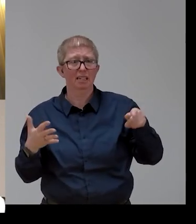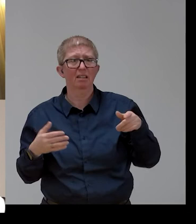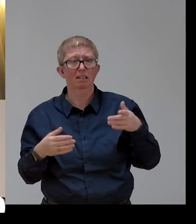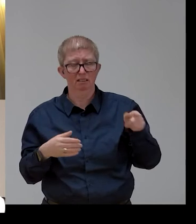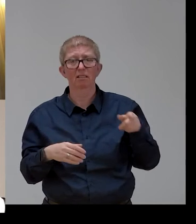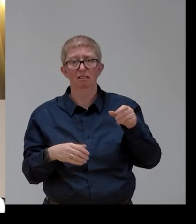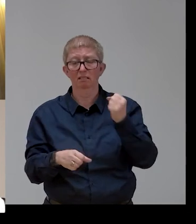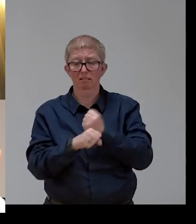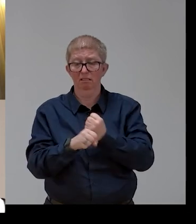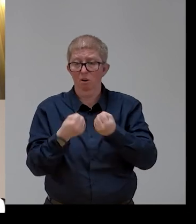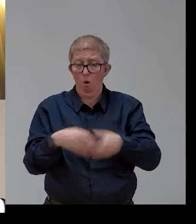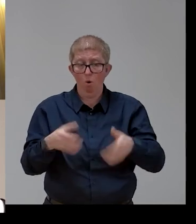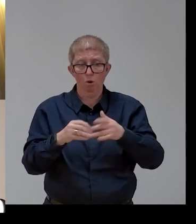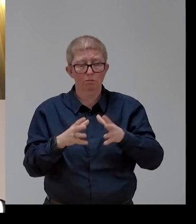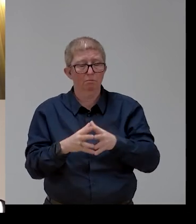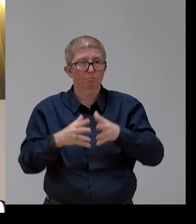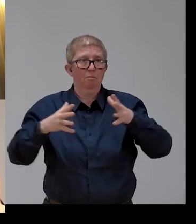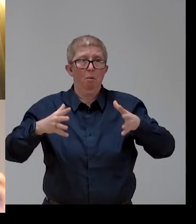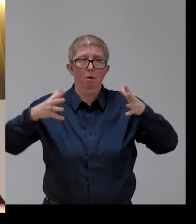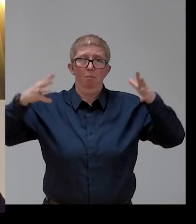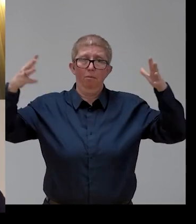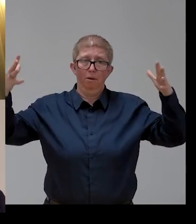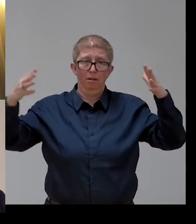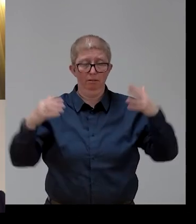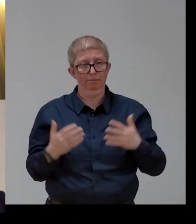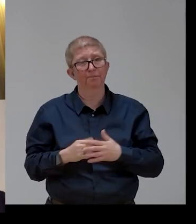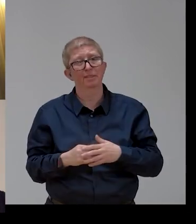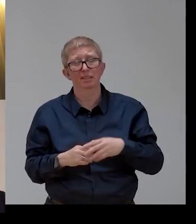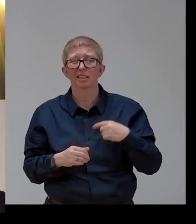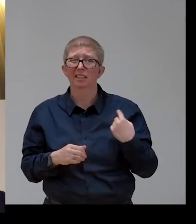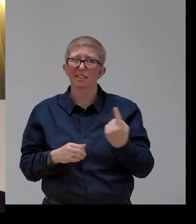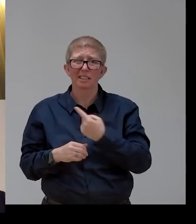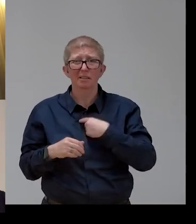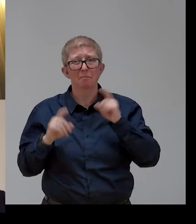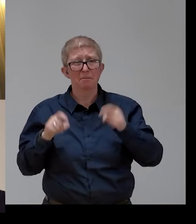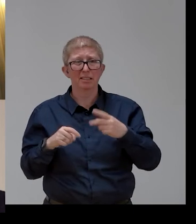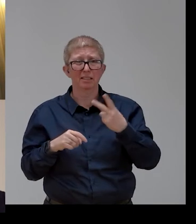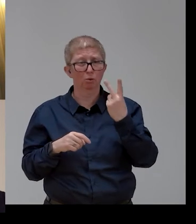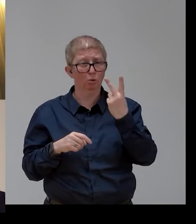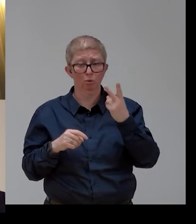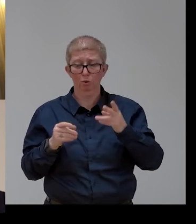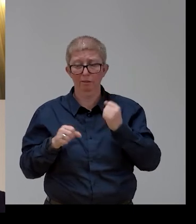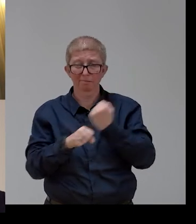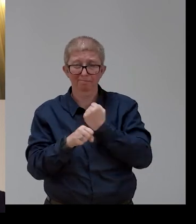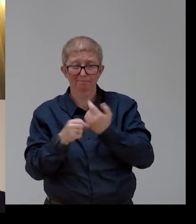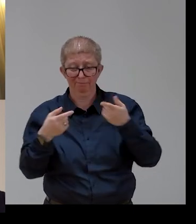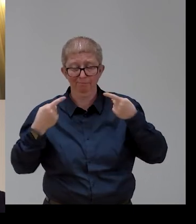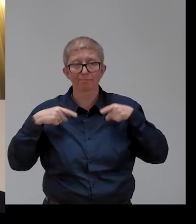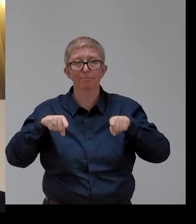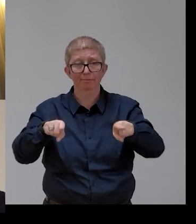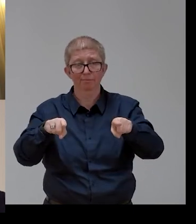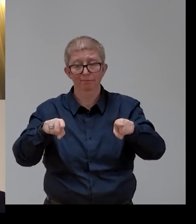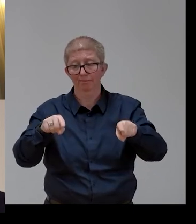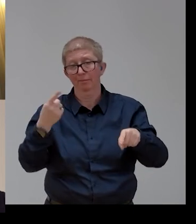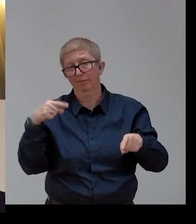work in two, let's say, in two directions. One is, of course, and it has been extensively mentioned,